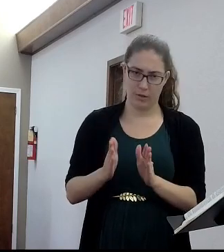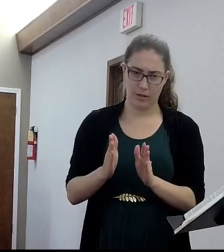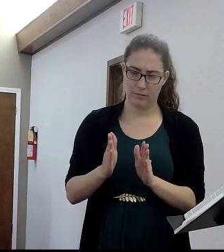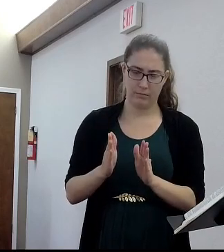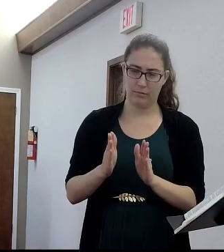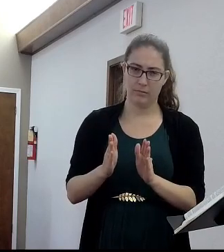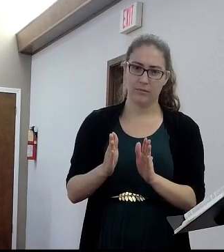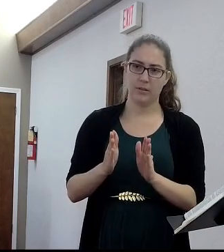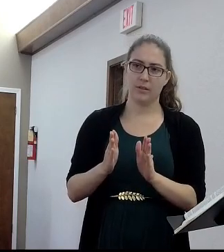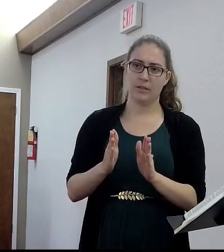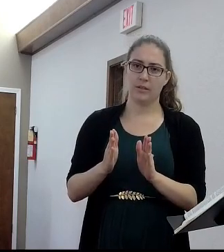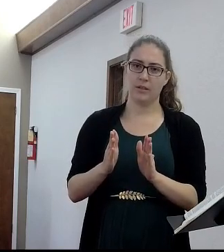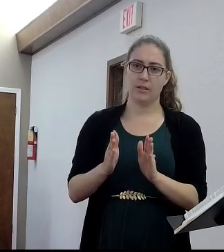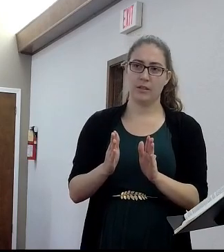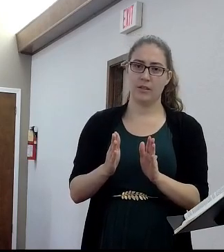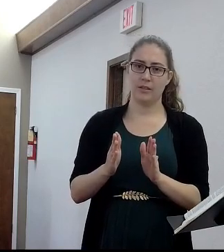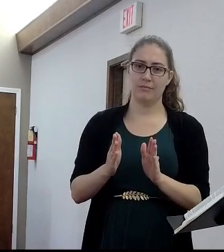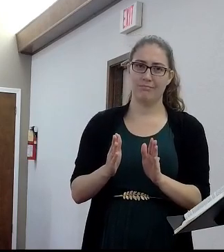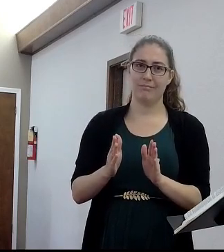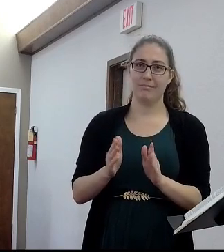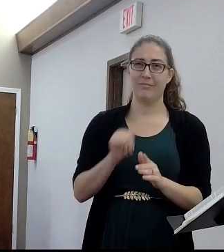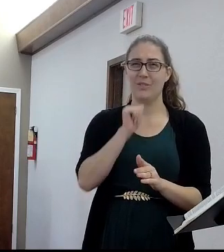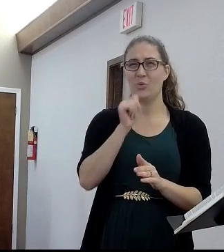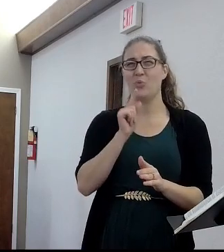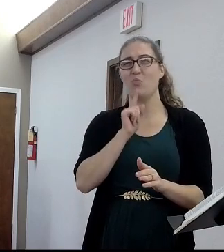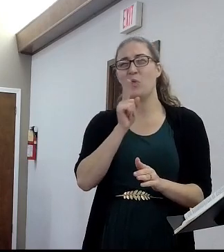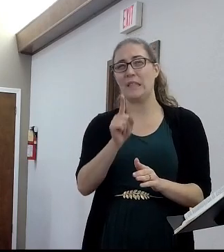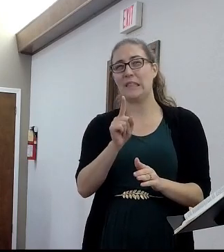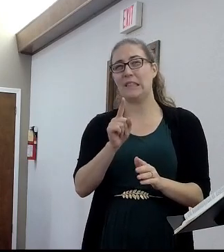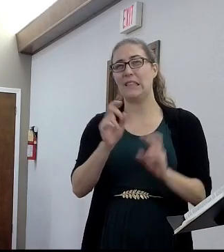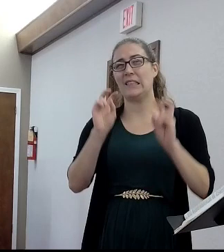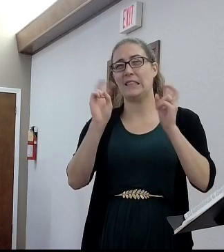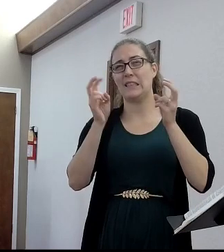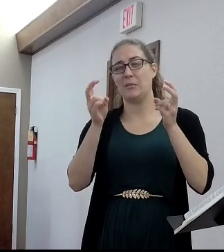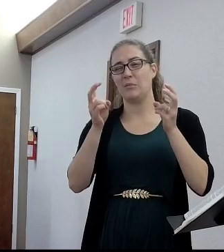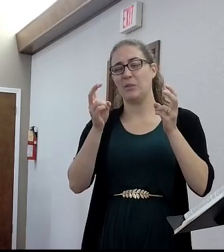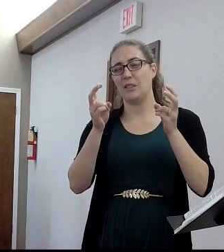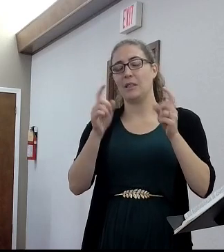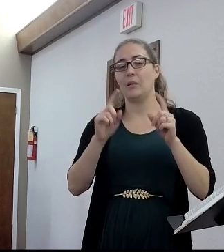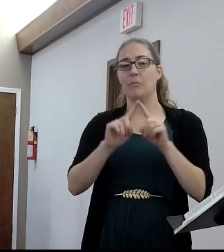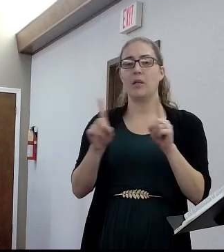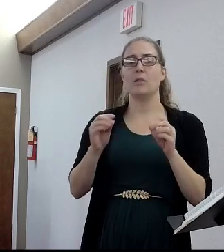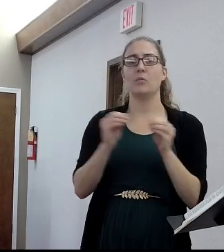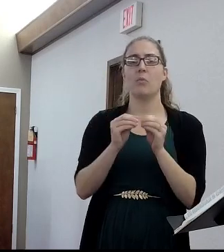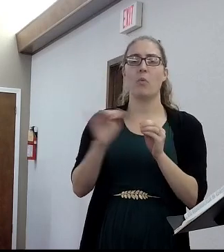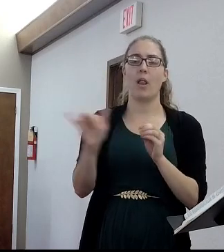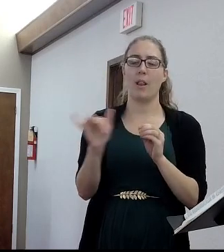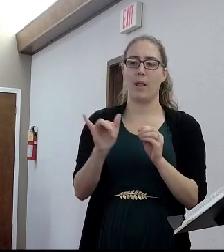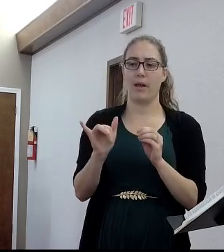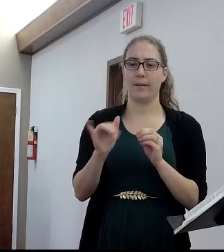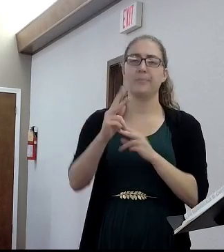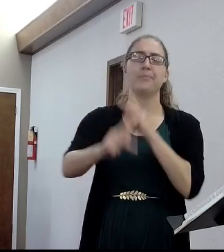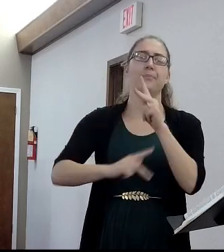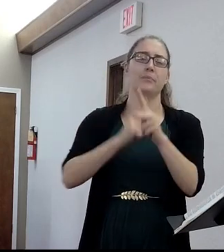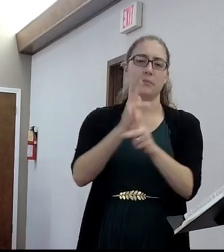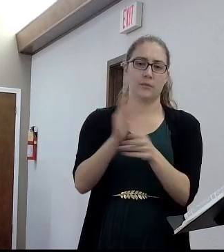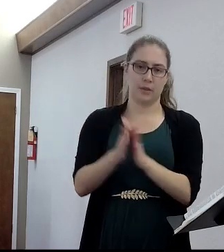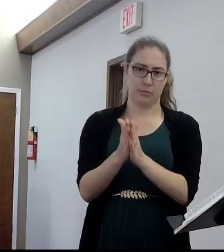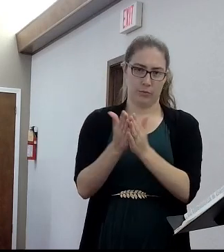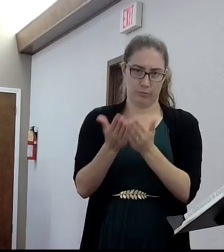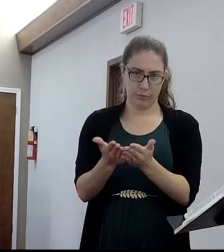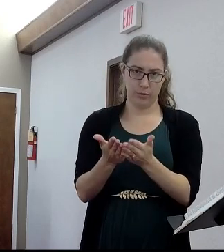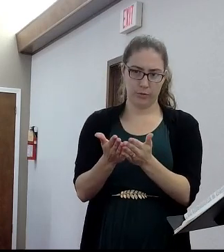us or arranged in a subject matter order per se. It's arranged in genre more than it is anything else. And so,